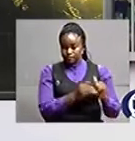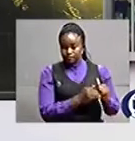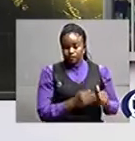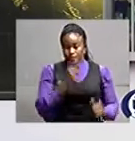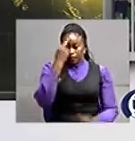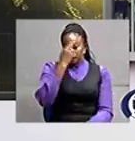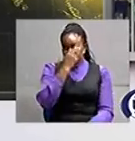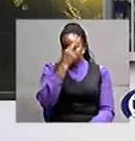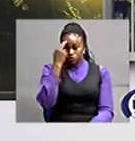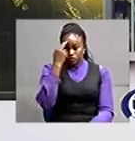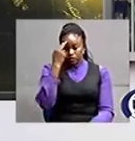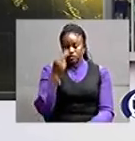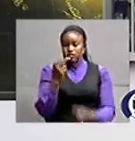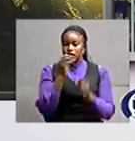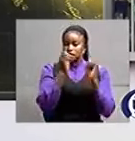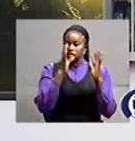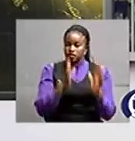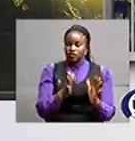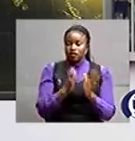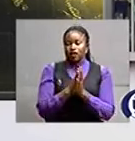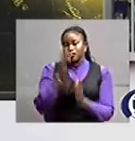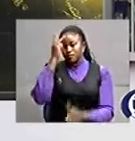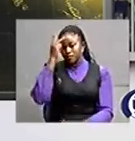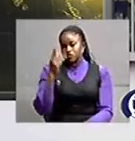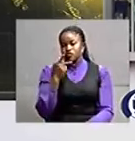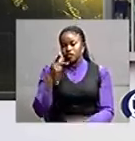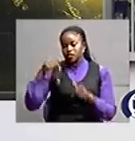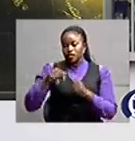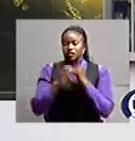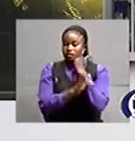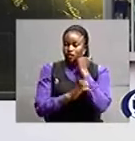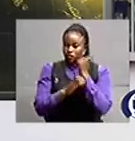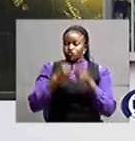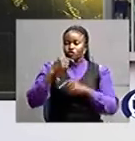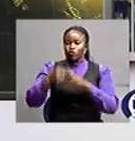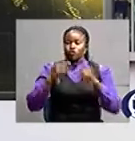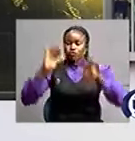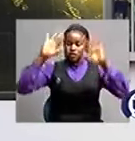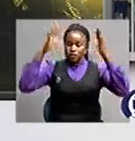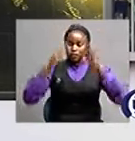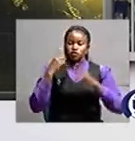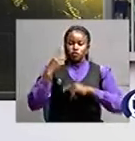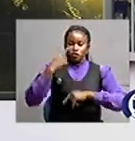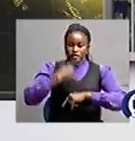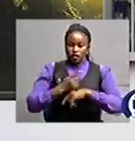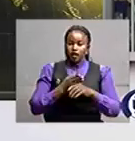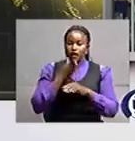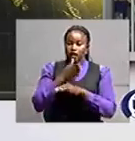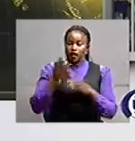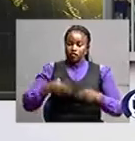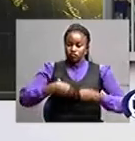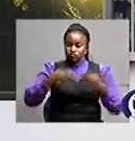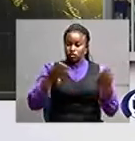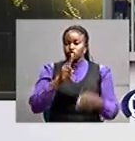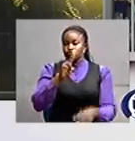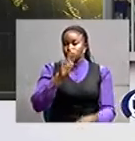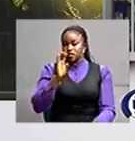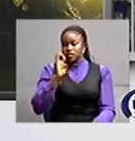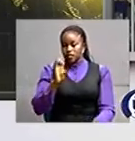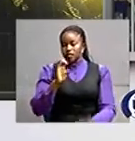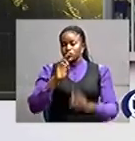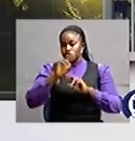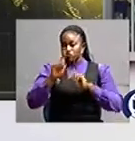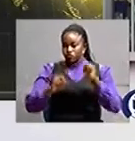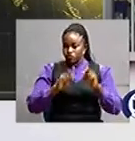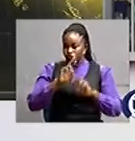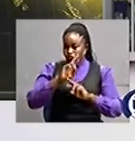teachers, and parents across the country are still celebrating a day after the release of UCE results where most candidates